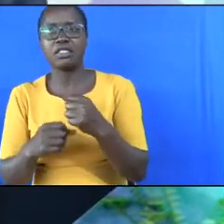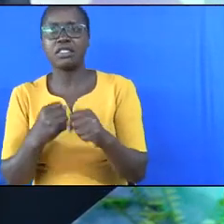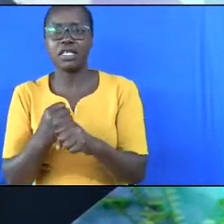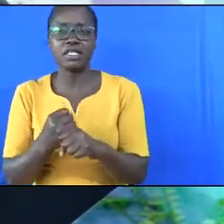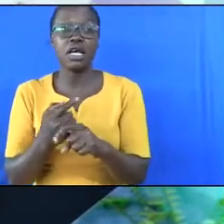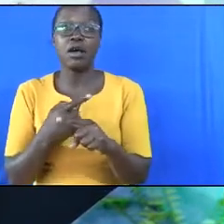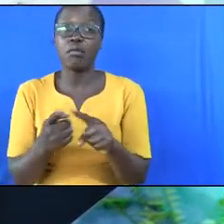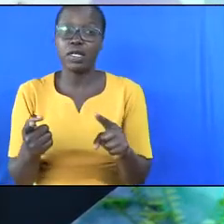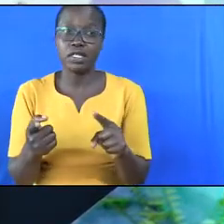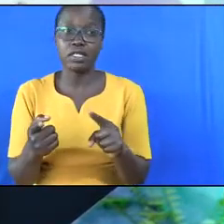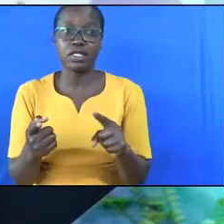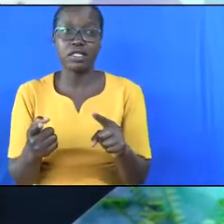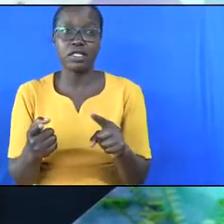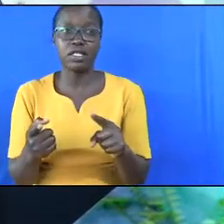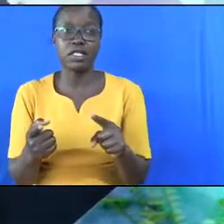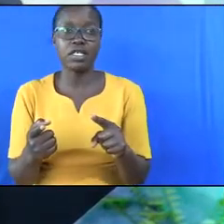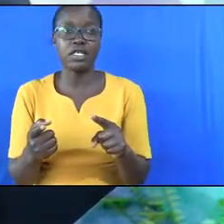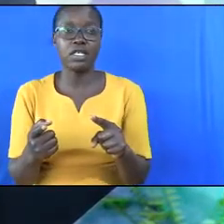But when